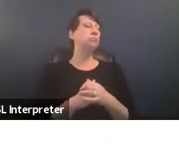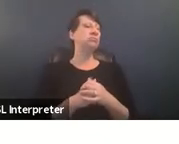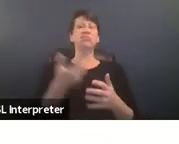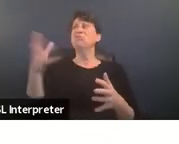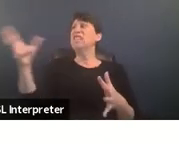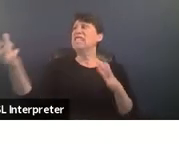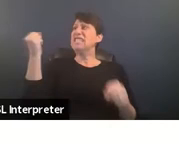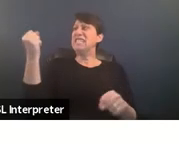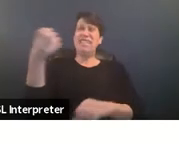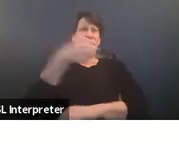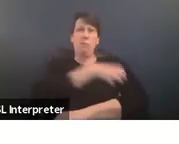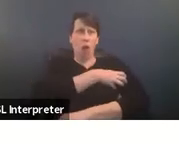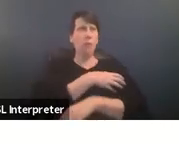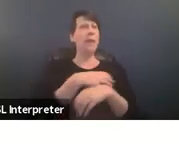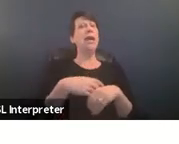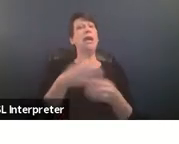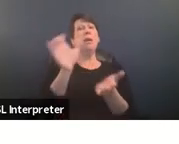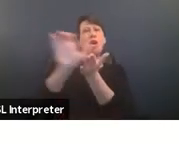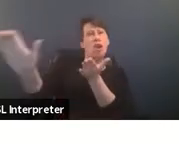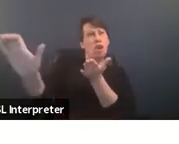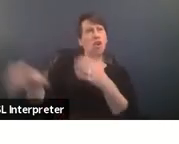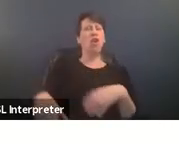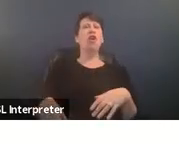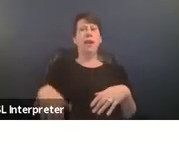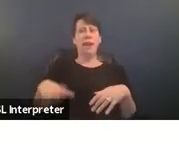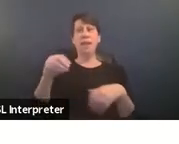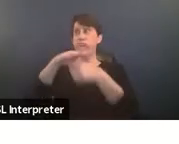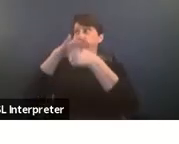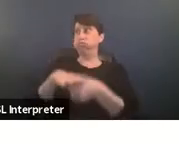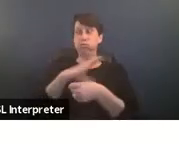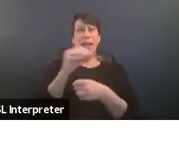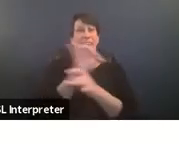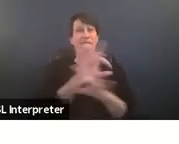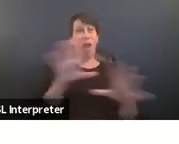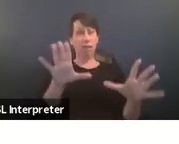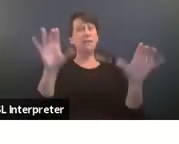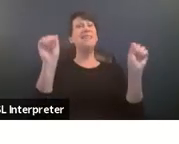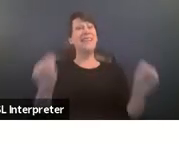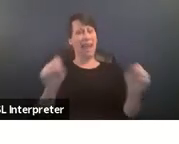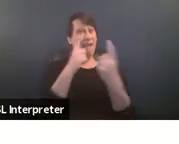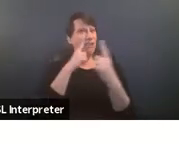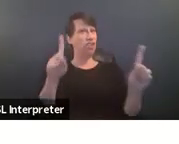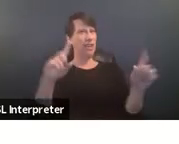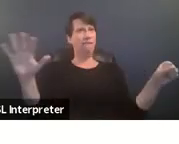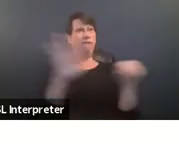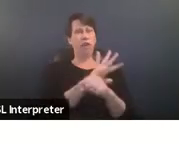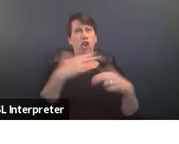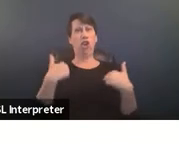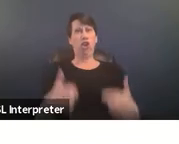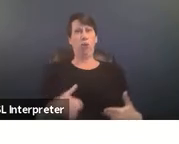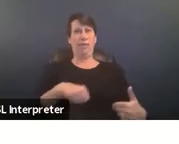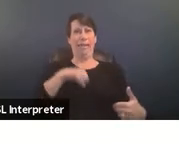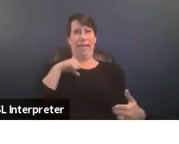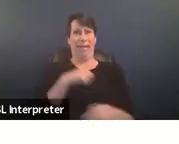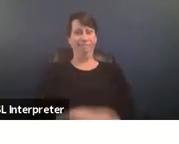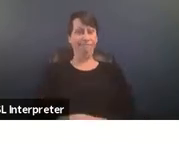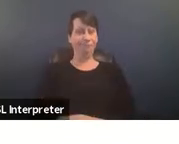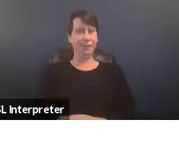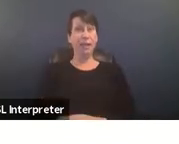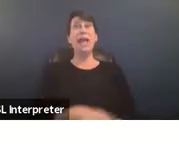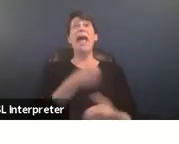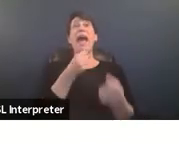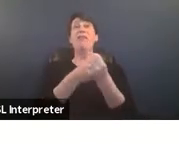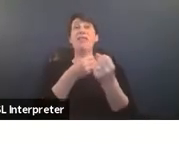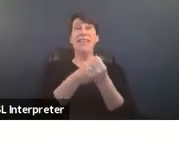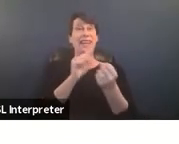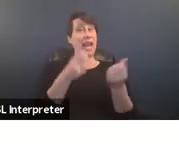disempowerment marginalization disenfranchisement and violence are able to achieve full human dignity advocacy can